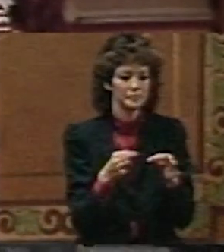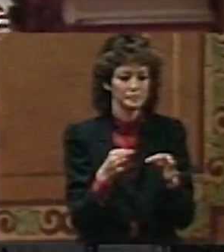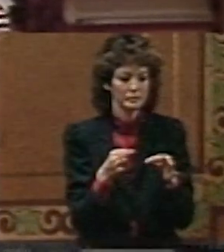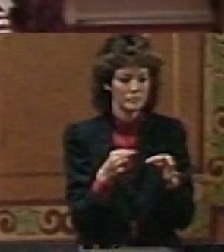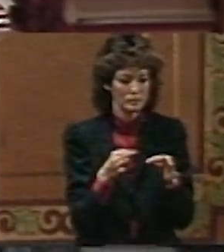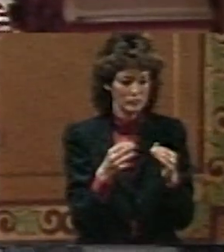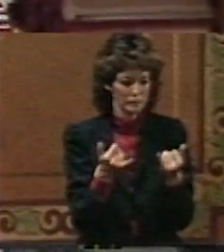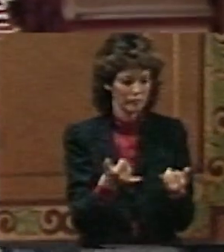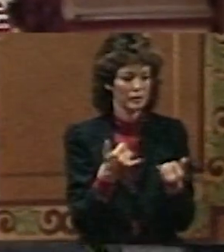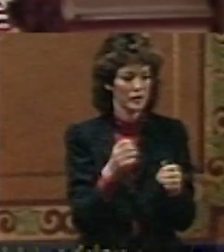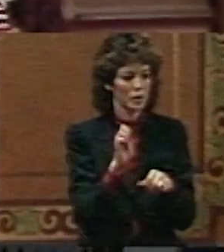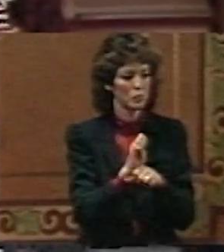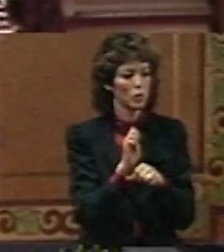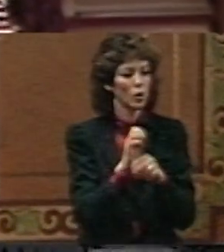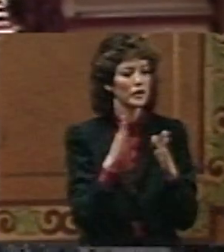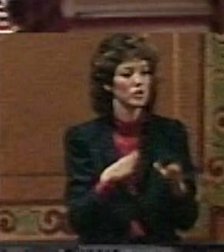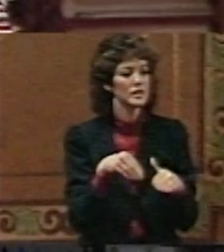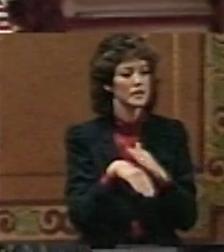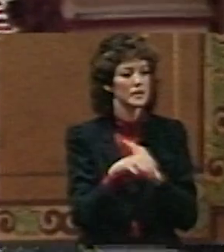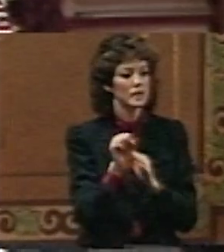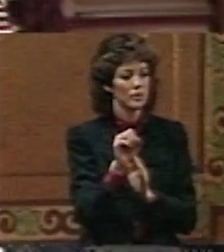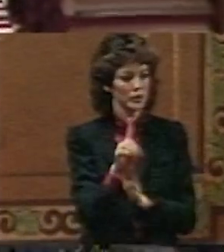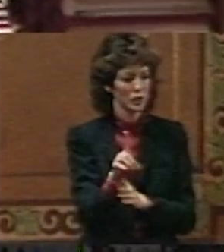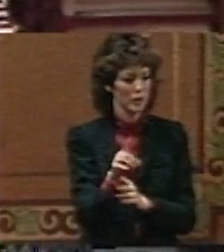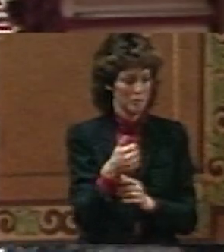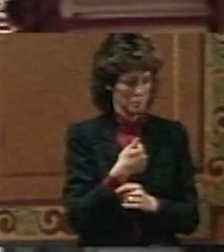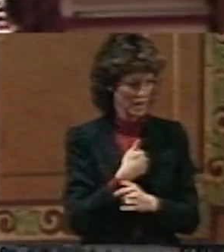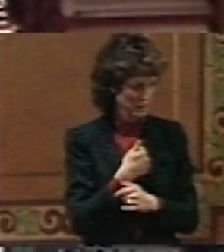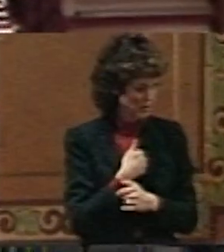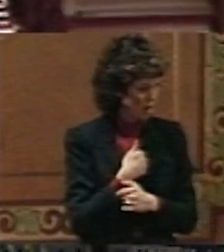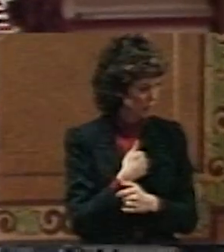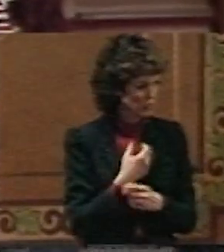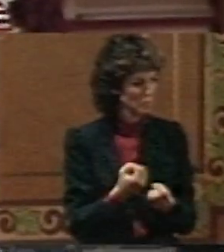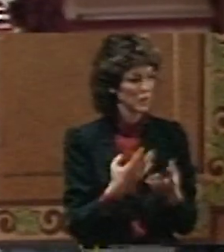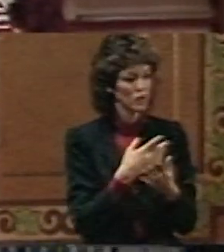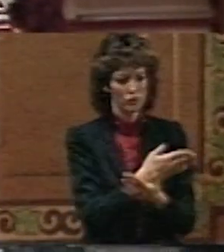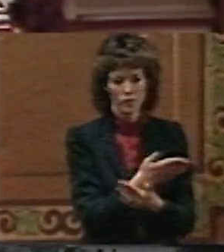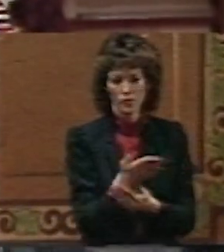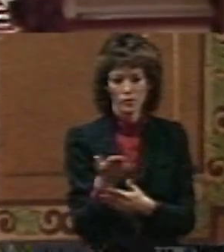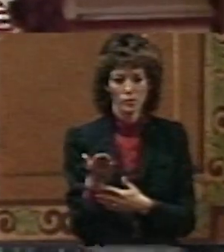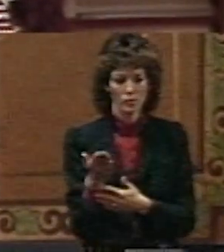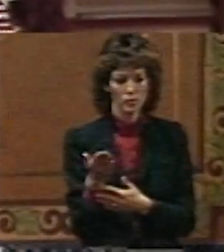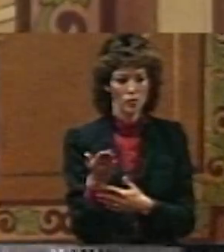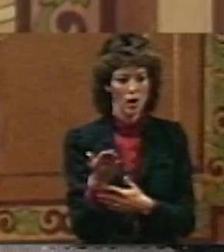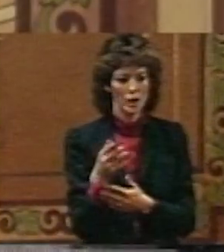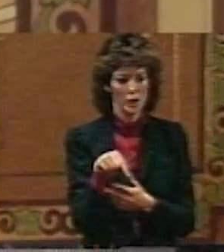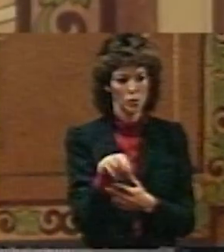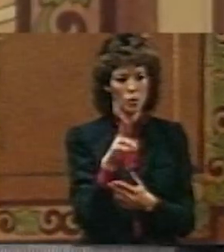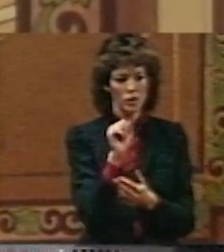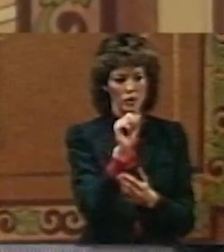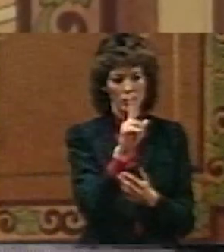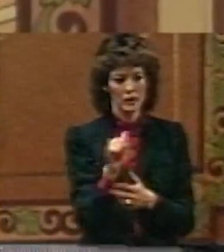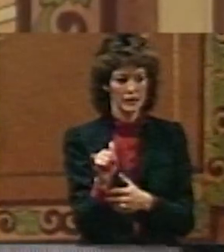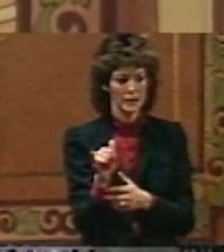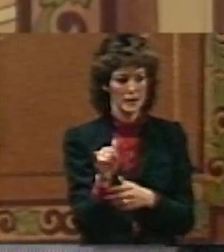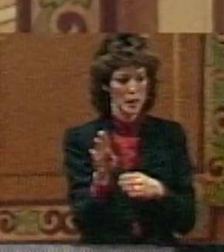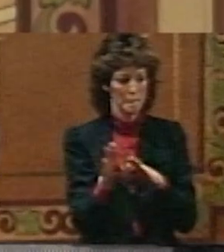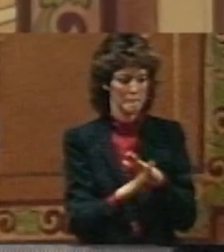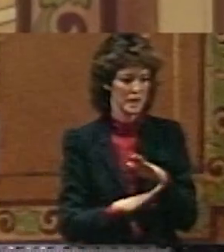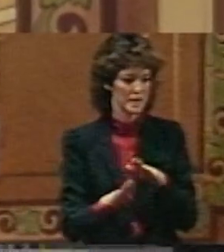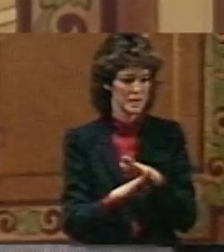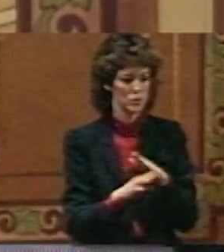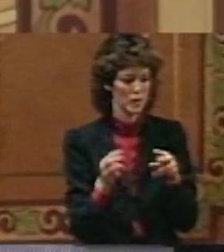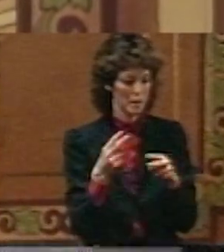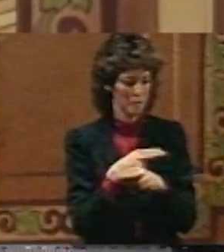Currently, the employers in the state of South Dakota, myself, many of you, on a quarterly basis, we multiply